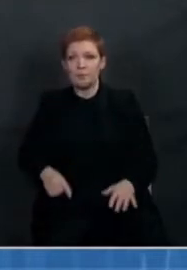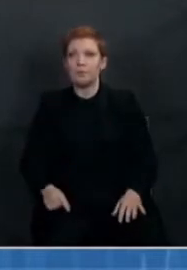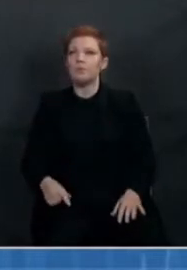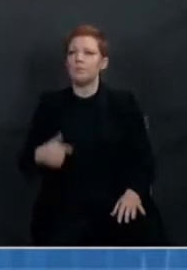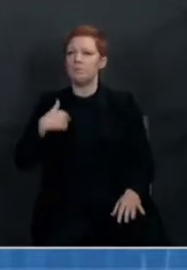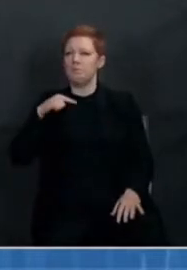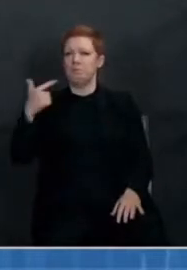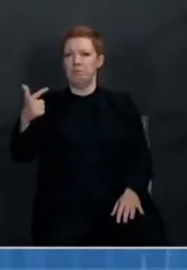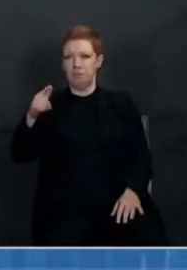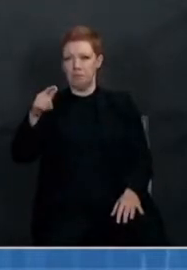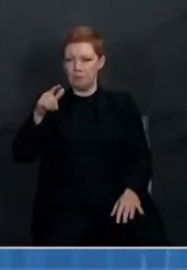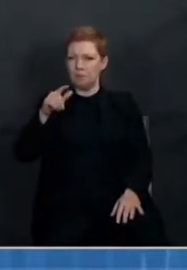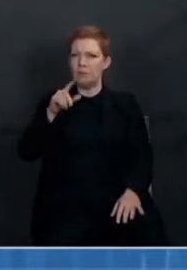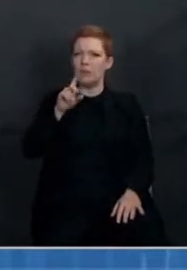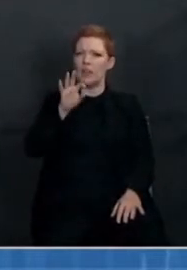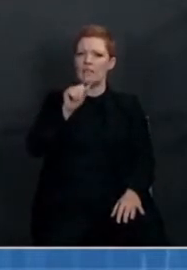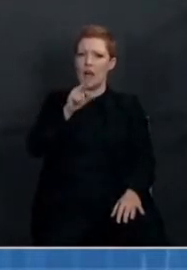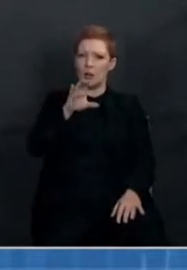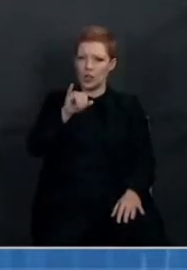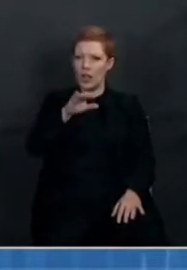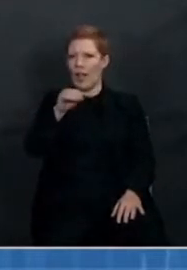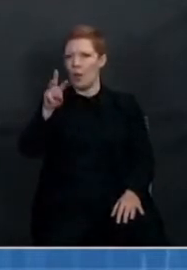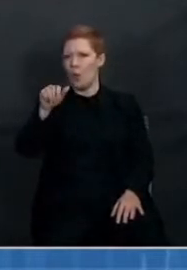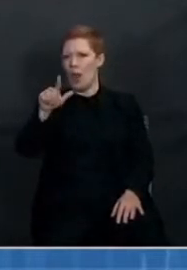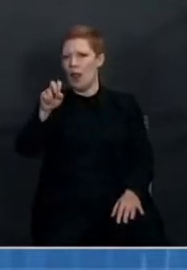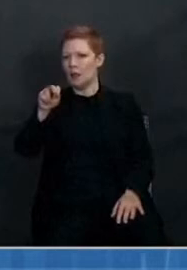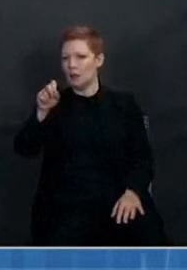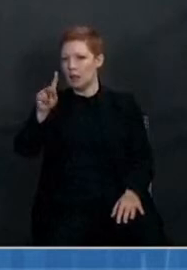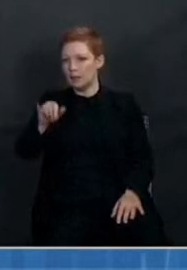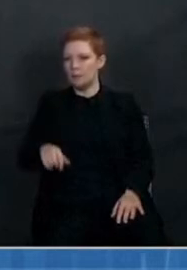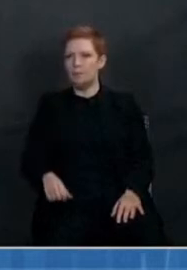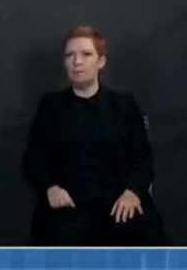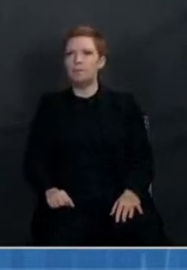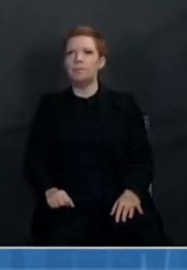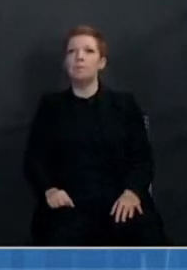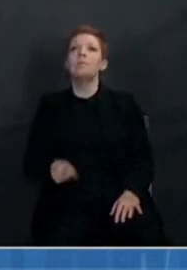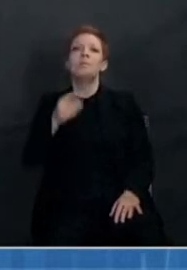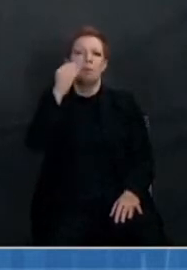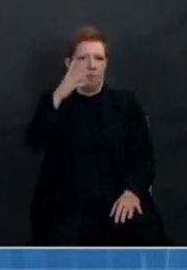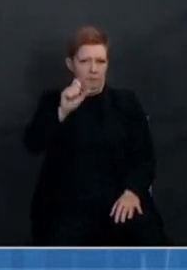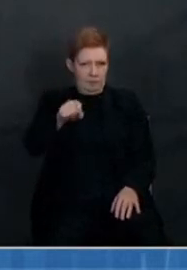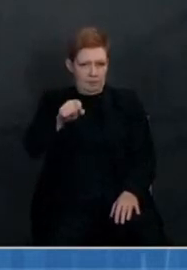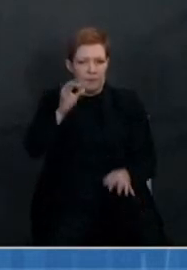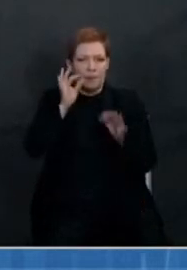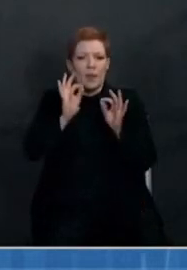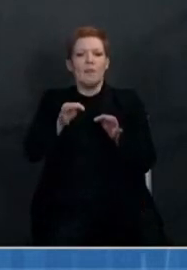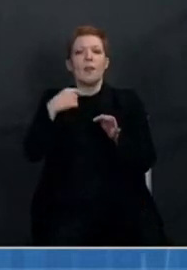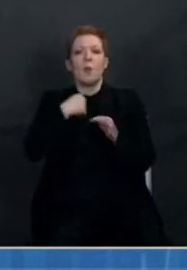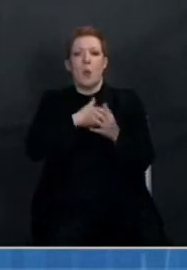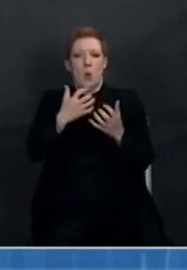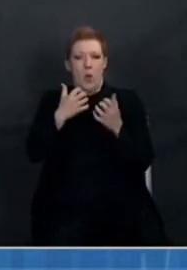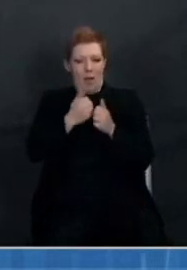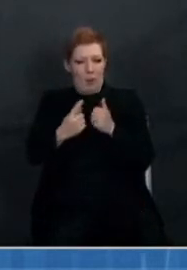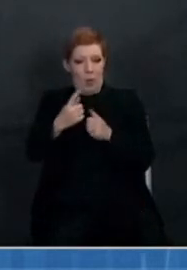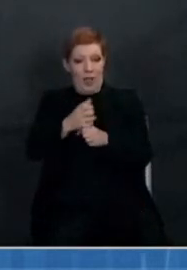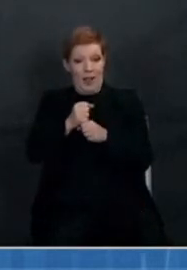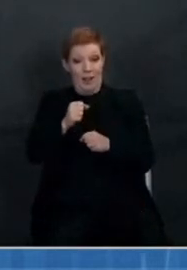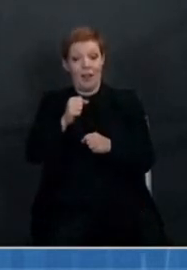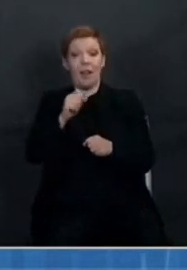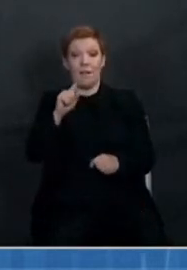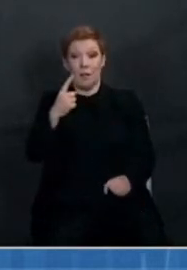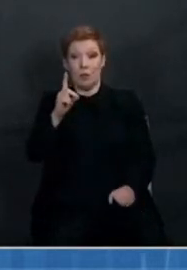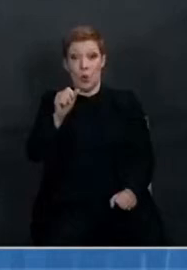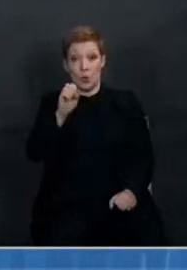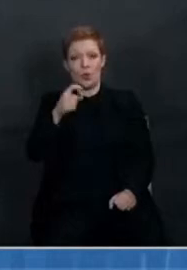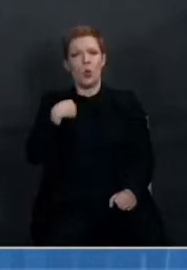Yes. So the policy is that we certainly want everyone who gets the first dose to get their